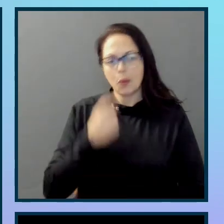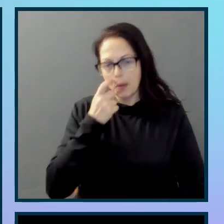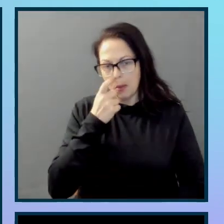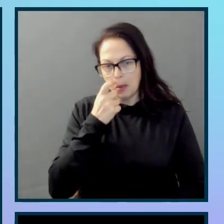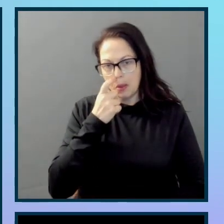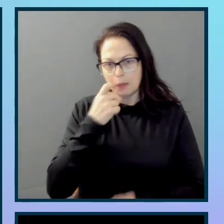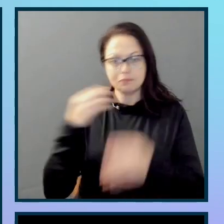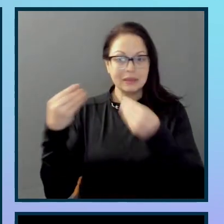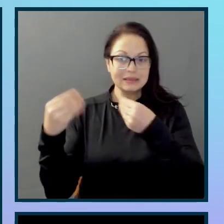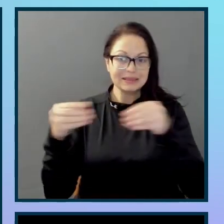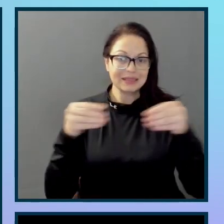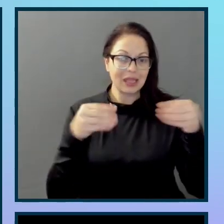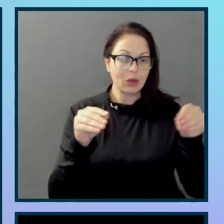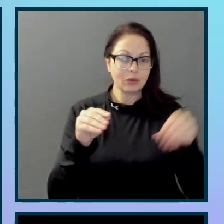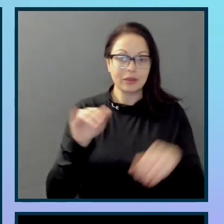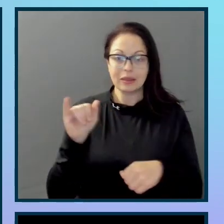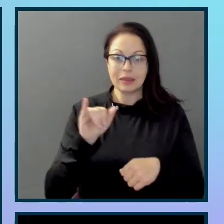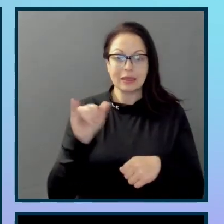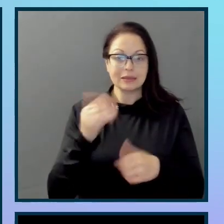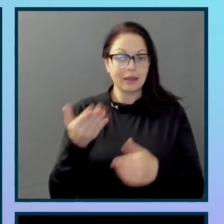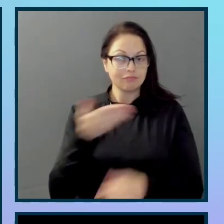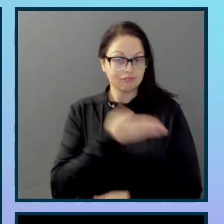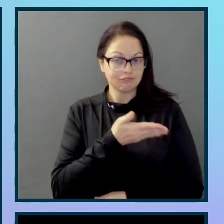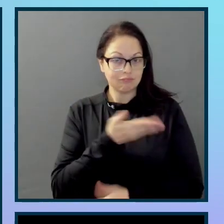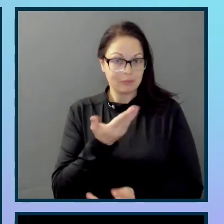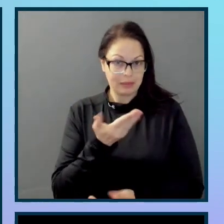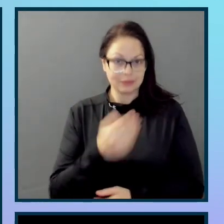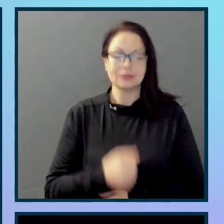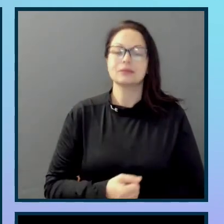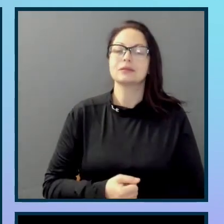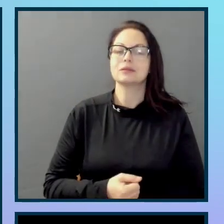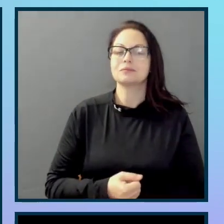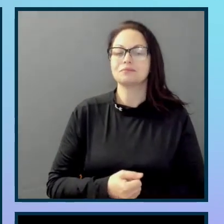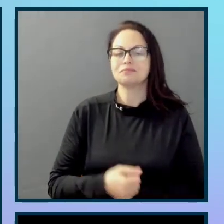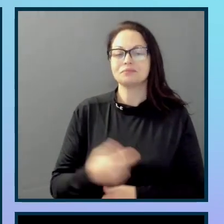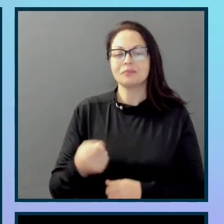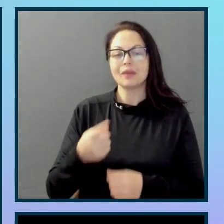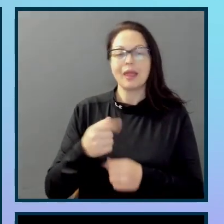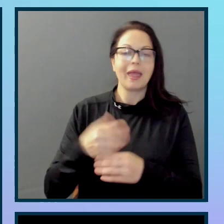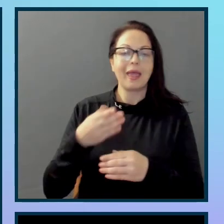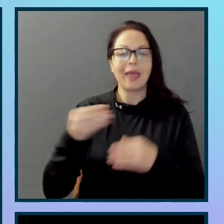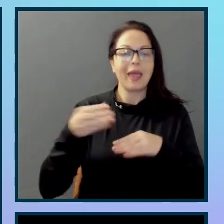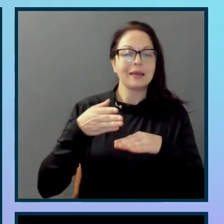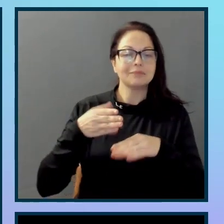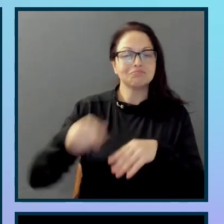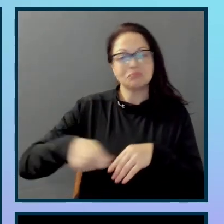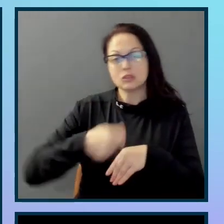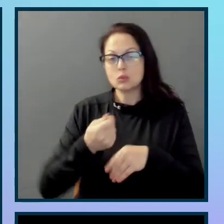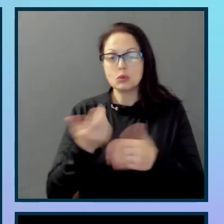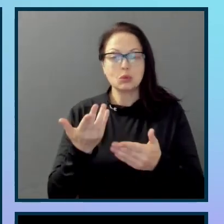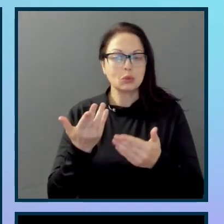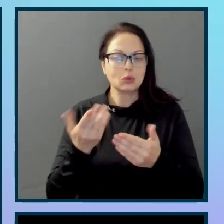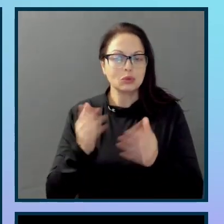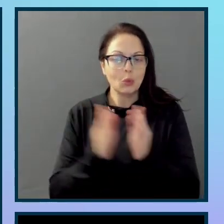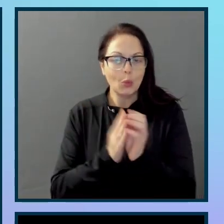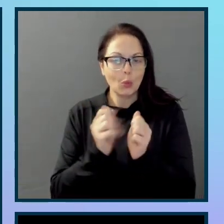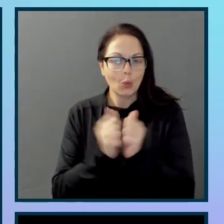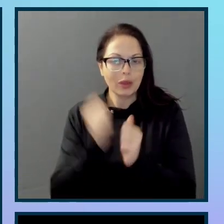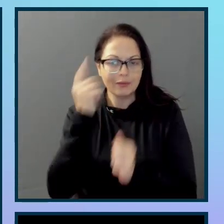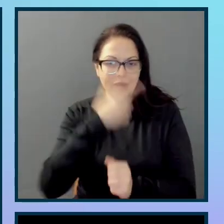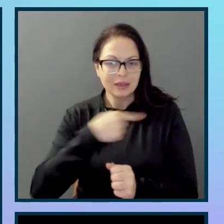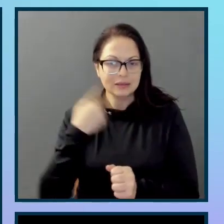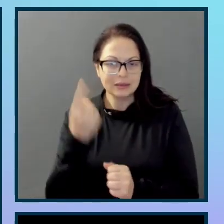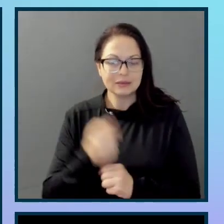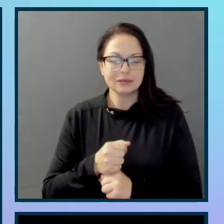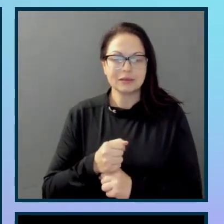like crocheted kitten tea cosies, bedazzled petroleum jelly and wooden spoons emblazoned with Nicolas Cage's face. What's more, your colleagues